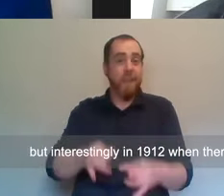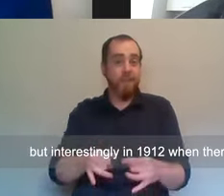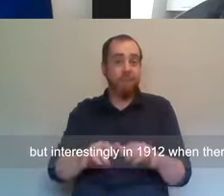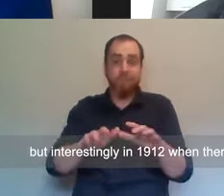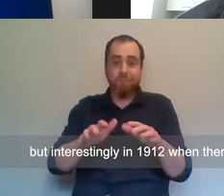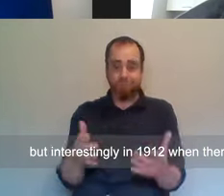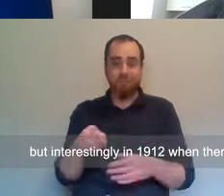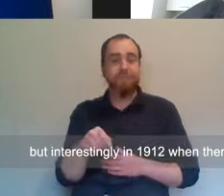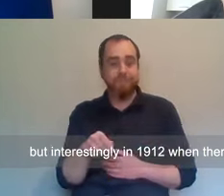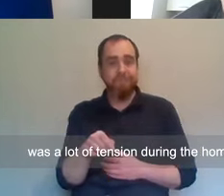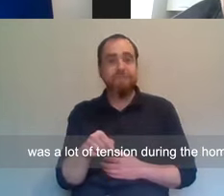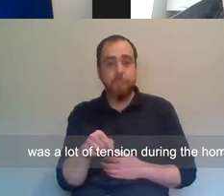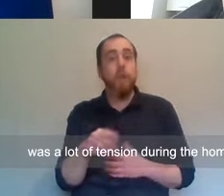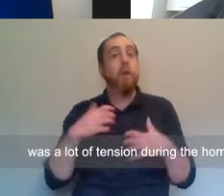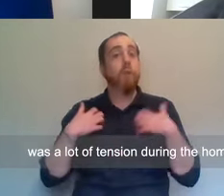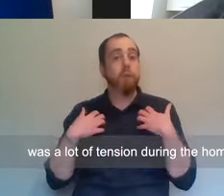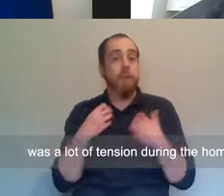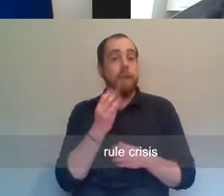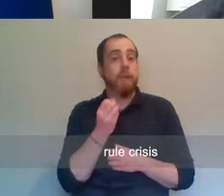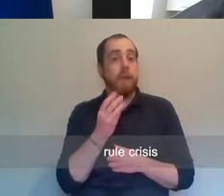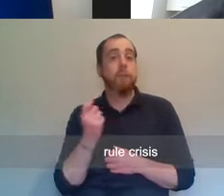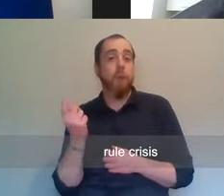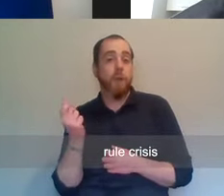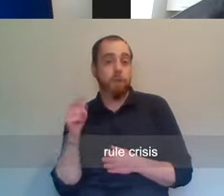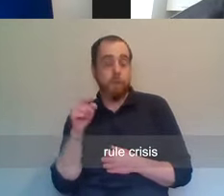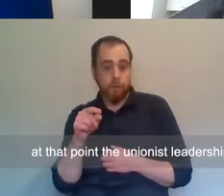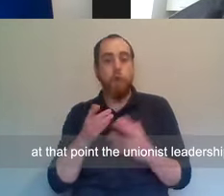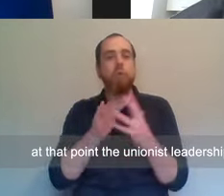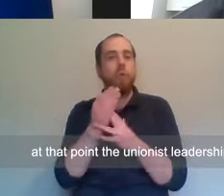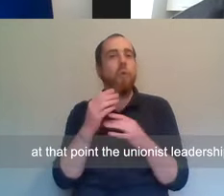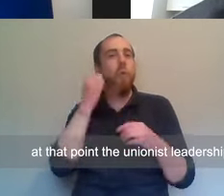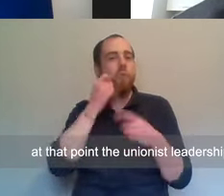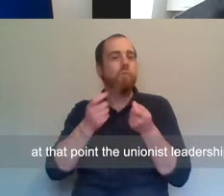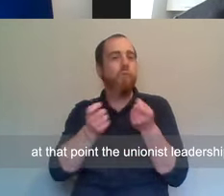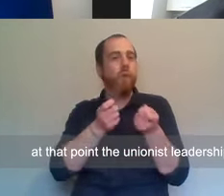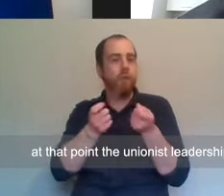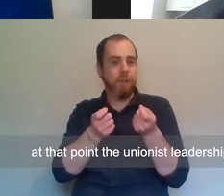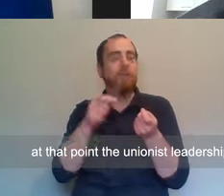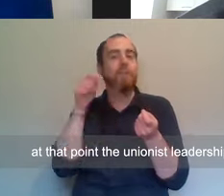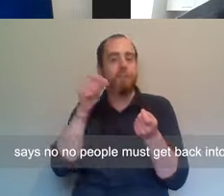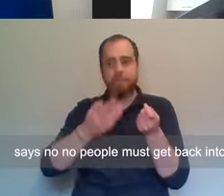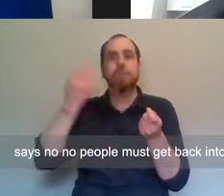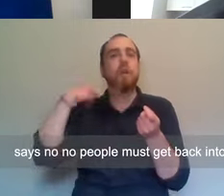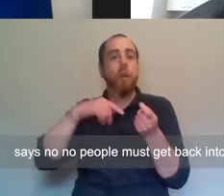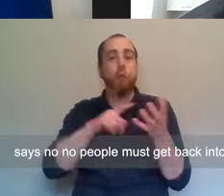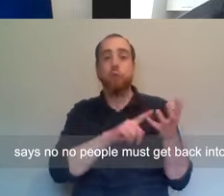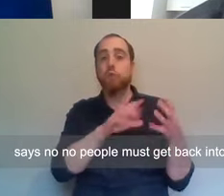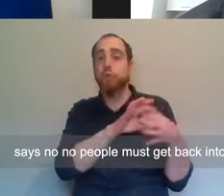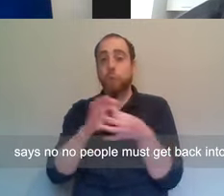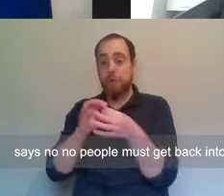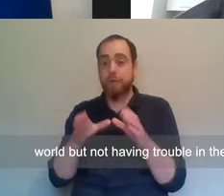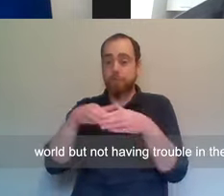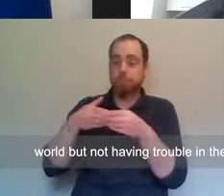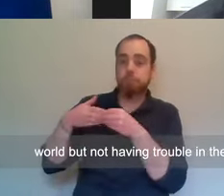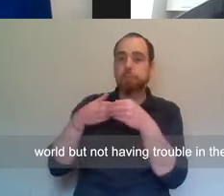But interestingly, see, in 1912, when there was a lot of tension during the home rule crisis, at that point, the unionist leadership says, no, no,